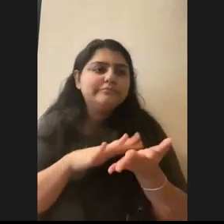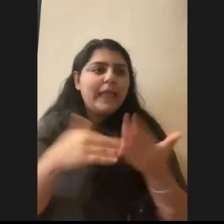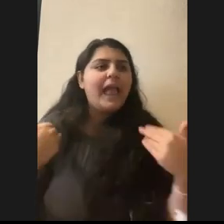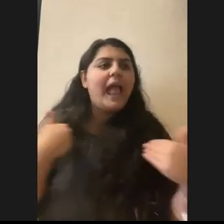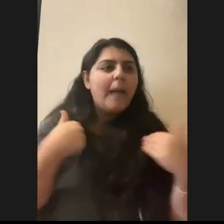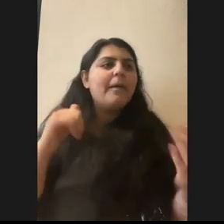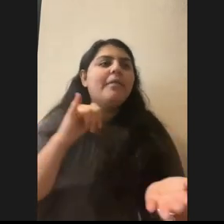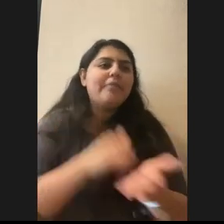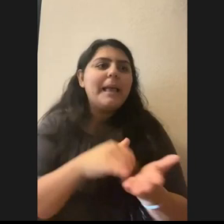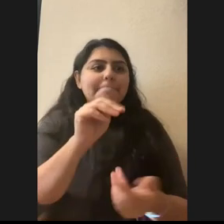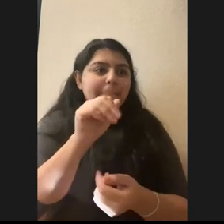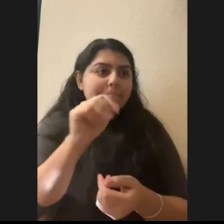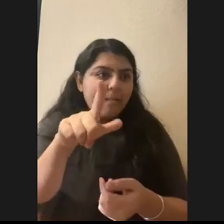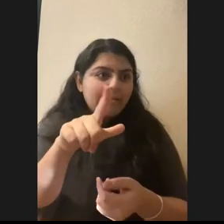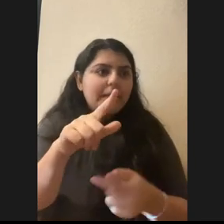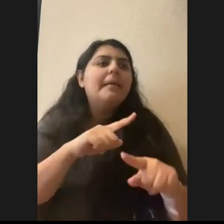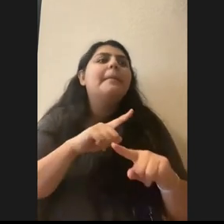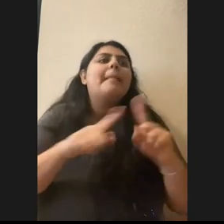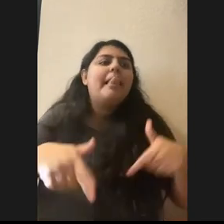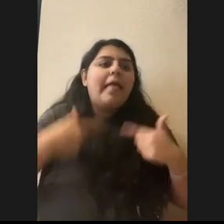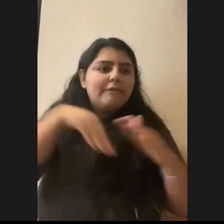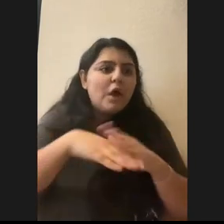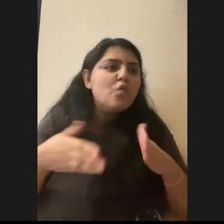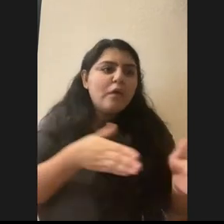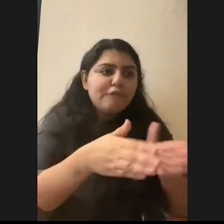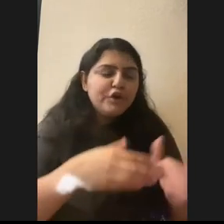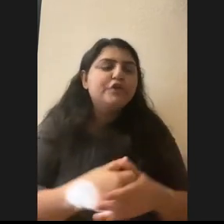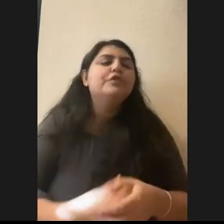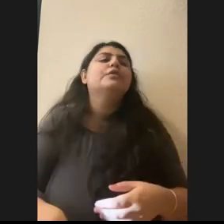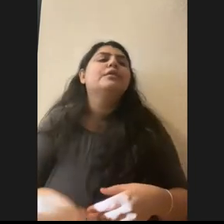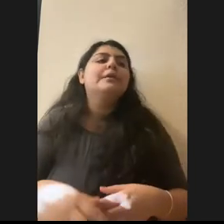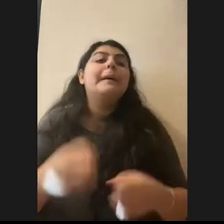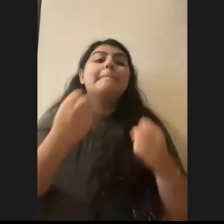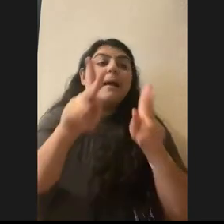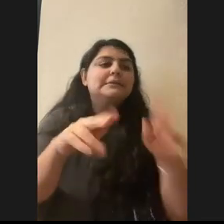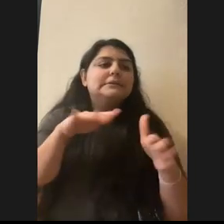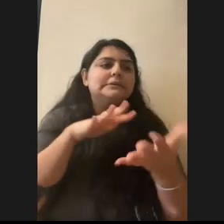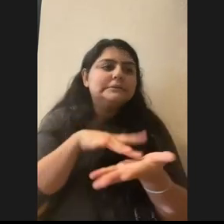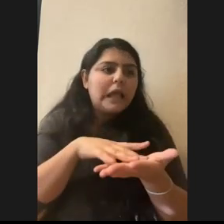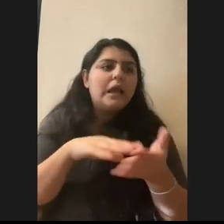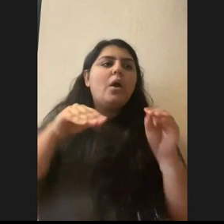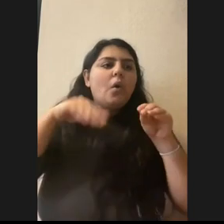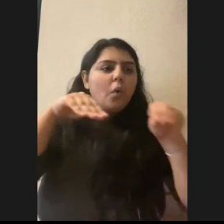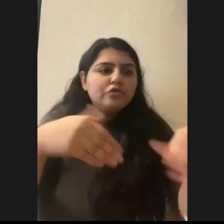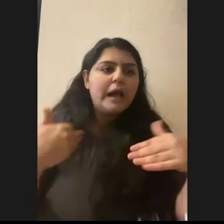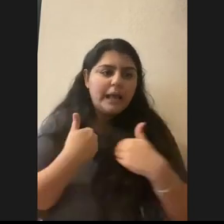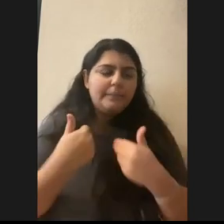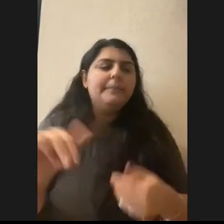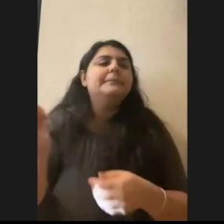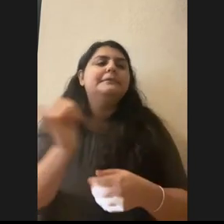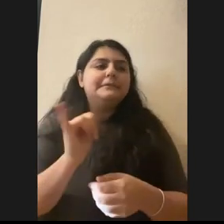it's a mammal, but it's in the river. So a lot of people study marine mammals. So they study the seals, um,